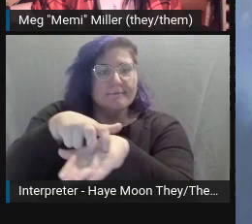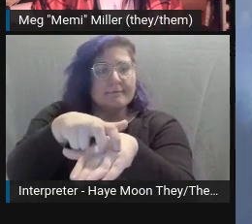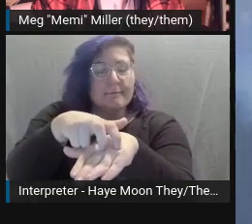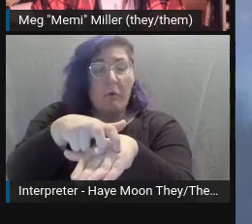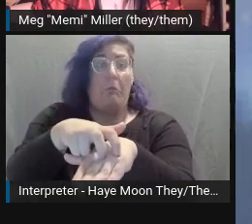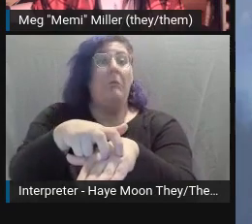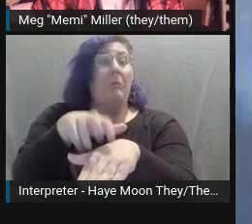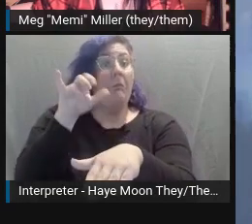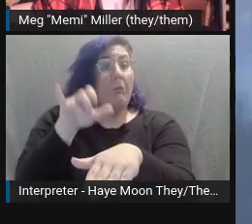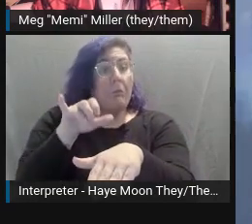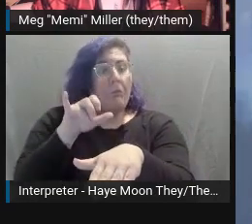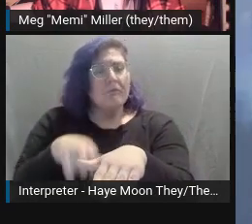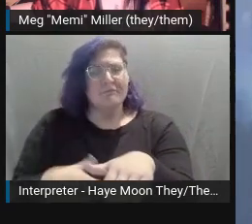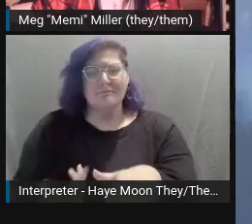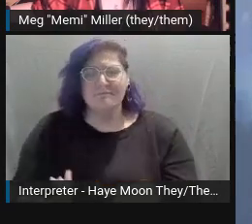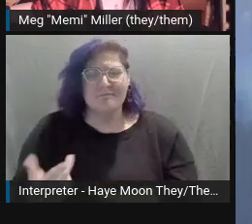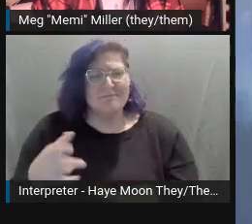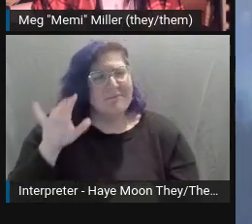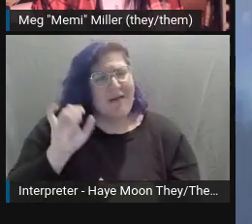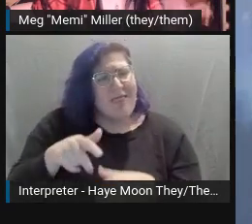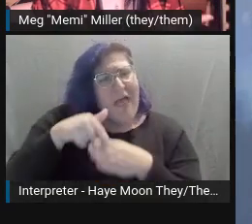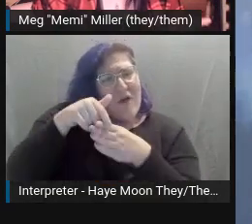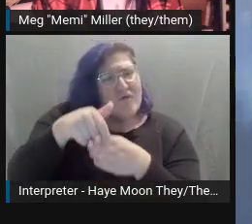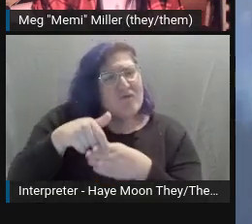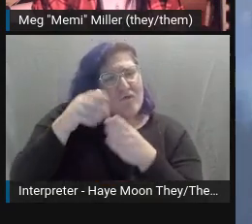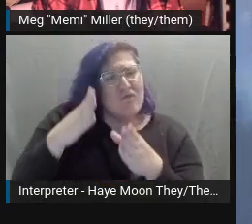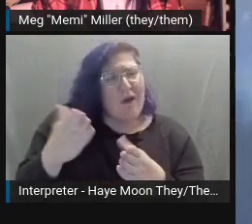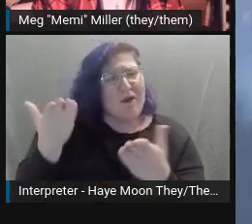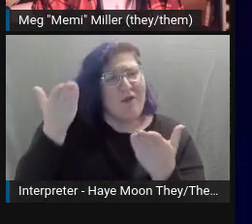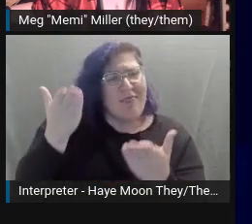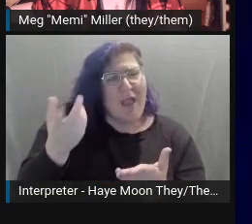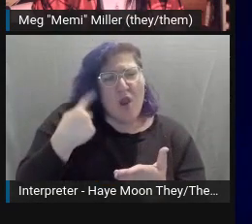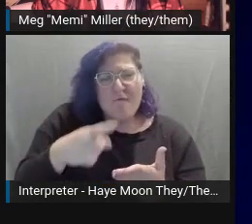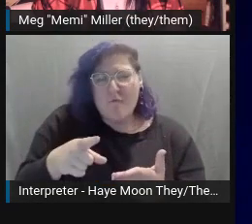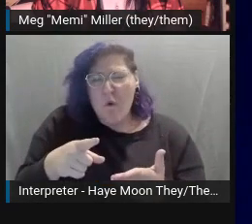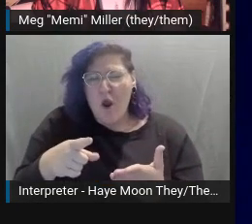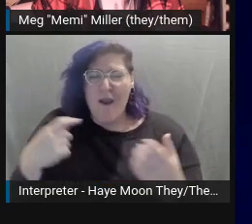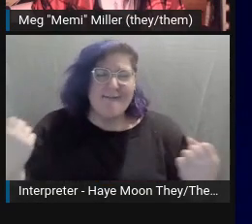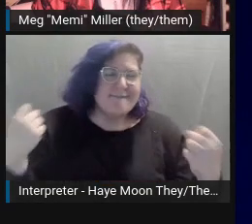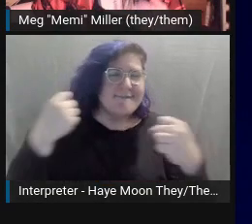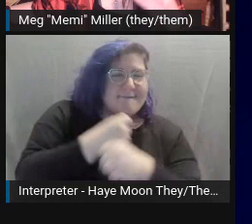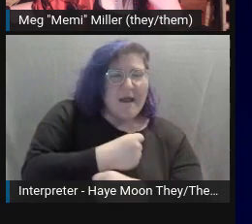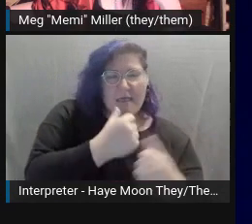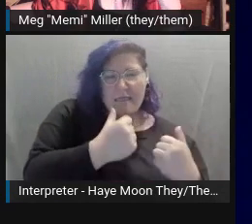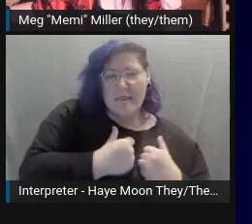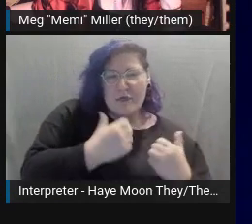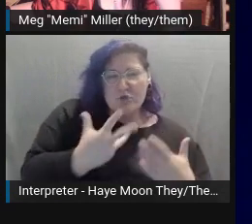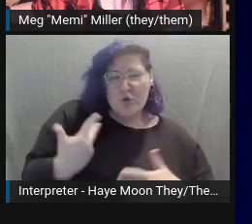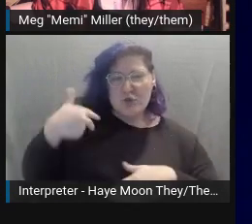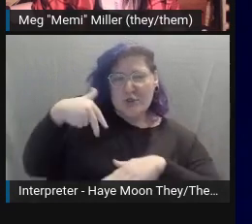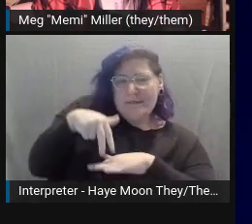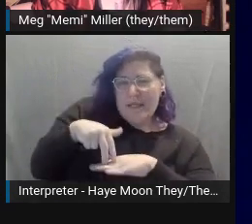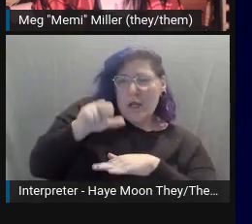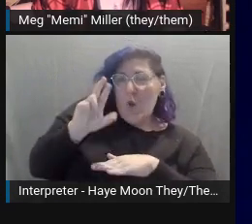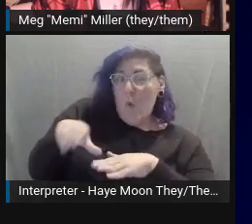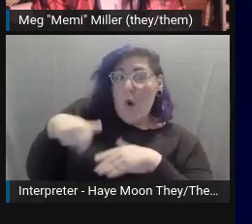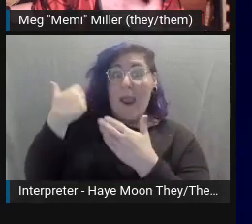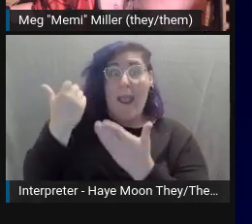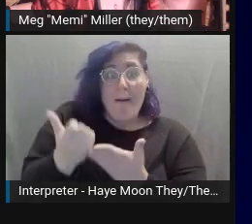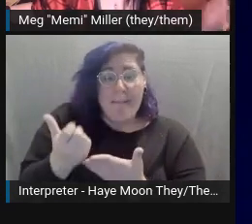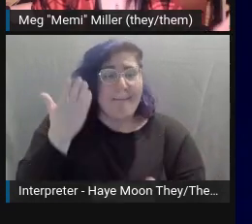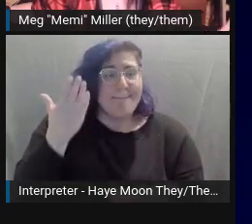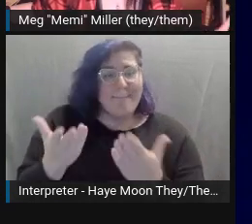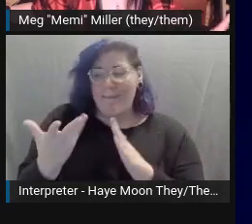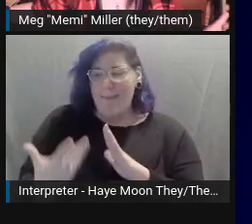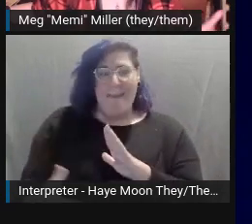So is the writer there to fight the soldier or help him? I'm going to go like that. Maybe he's there to pick him up